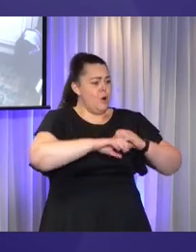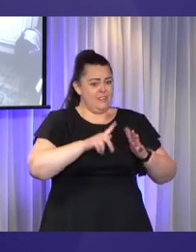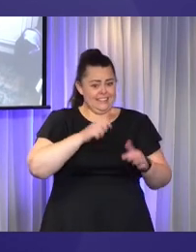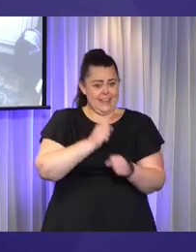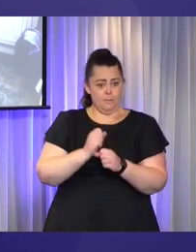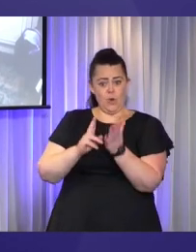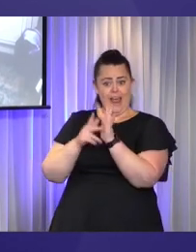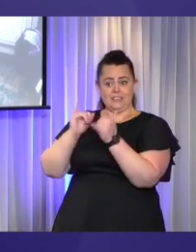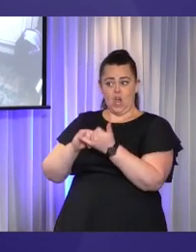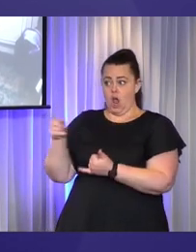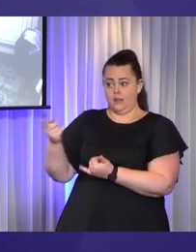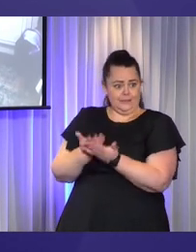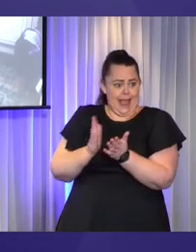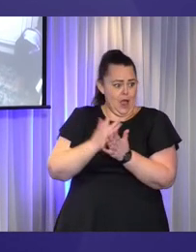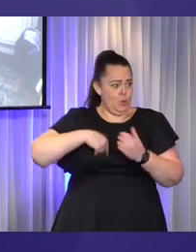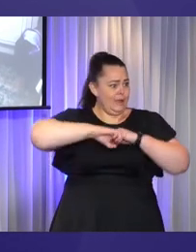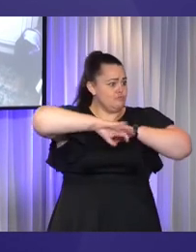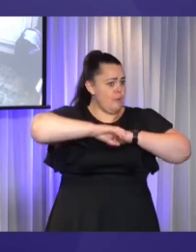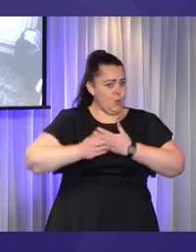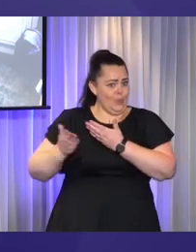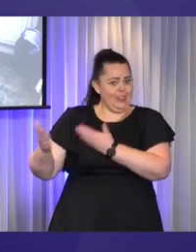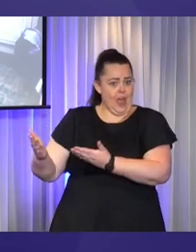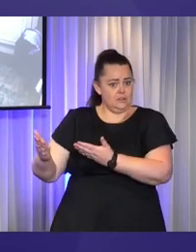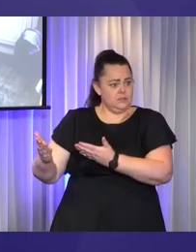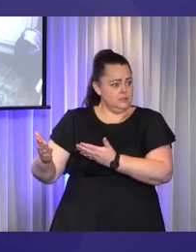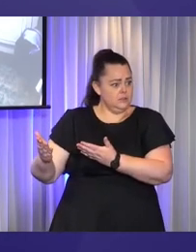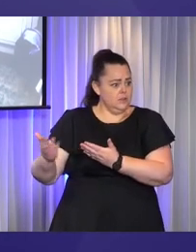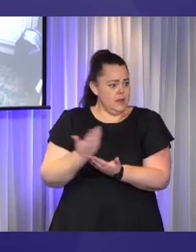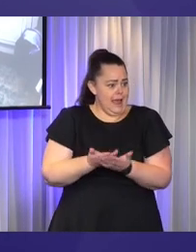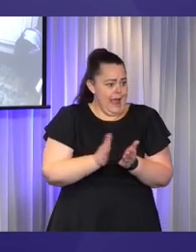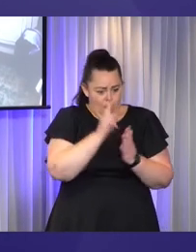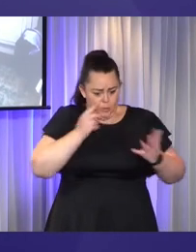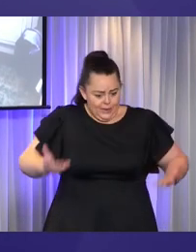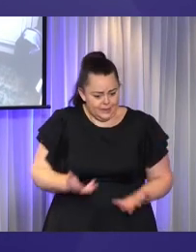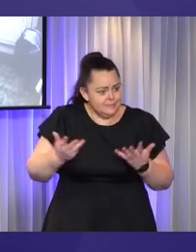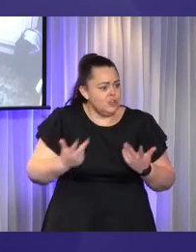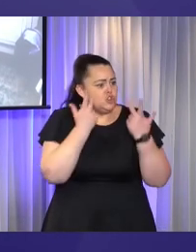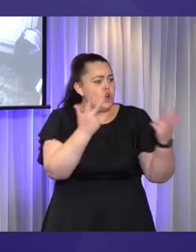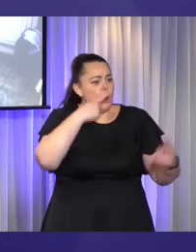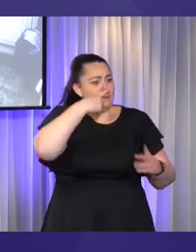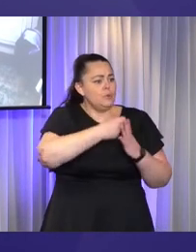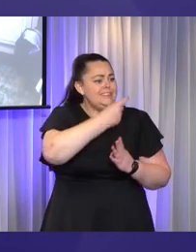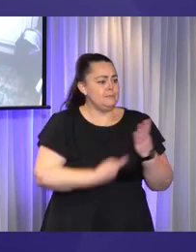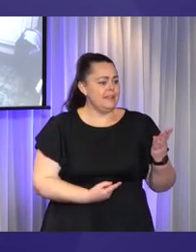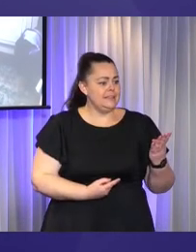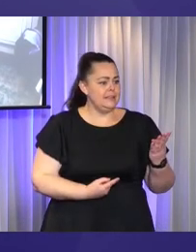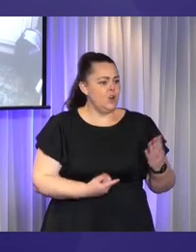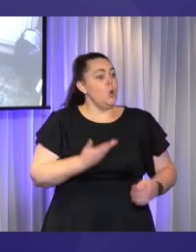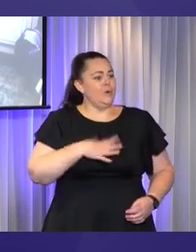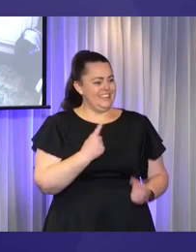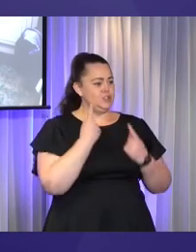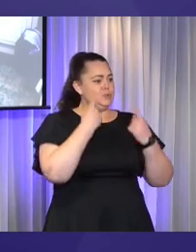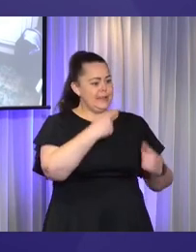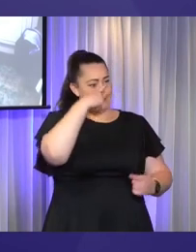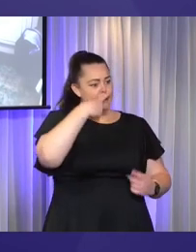strategy does to promote people with disabilities. We need to see individual, invisible disability